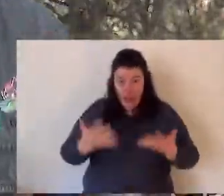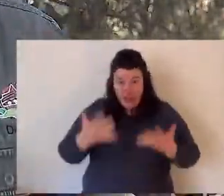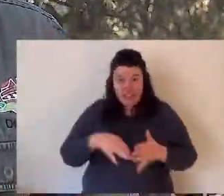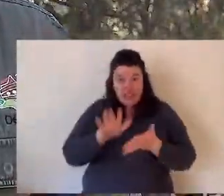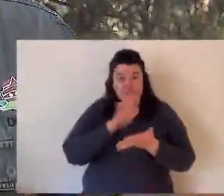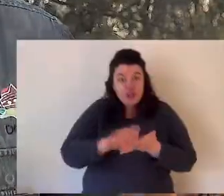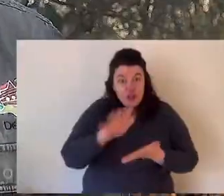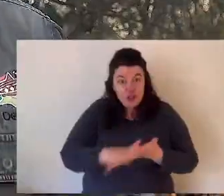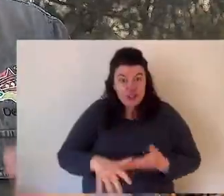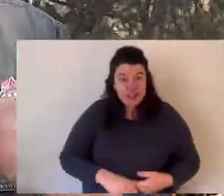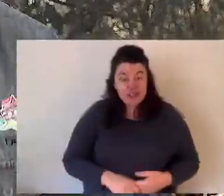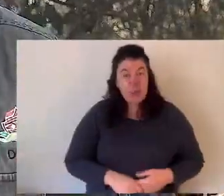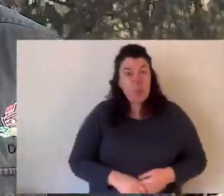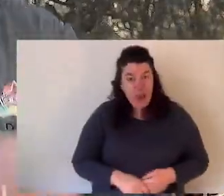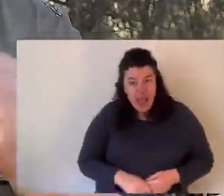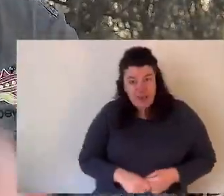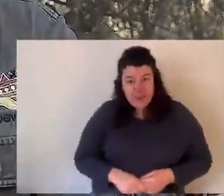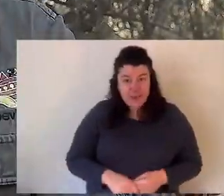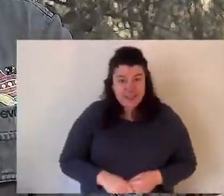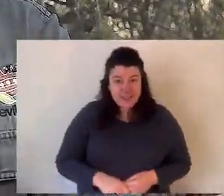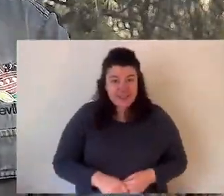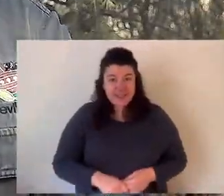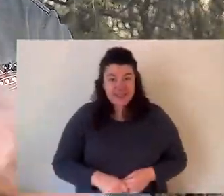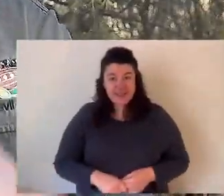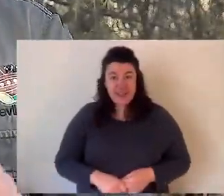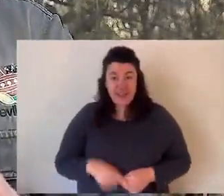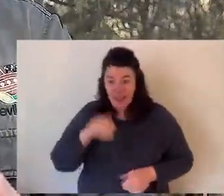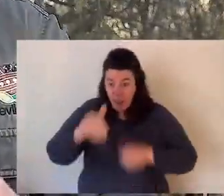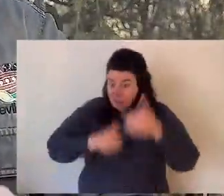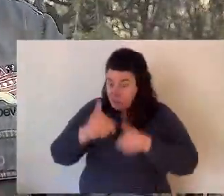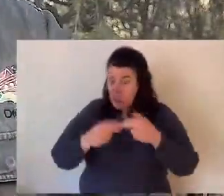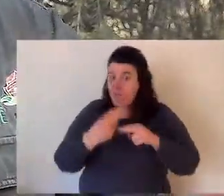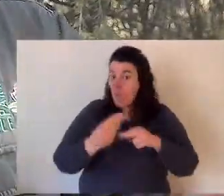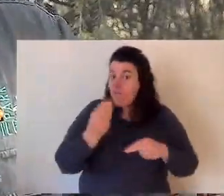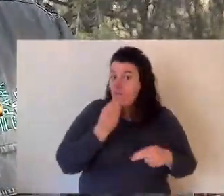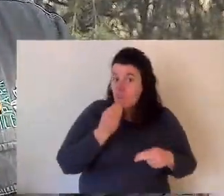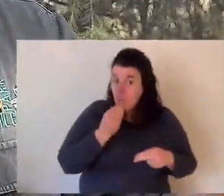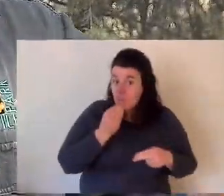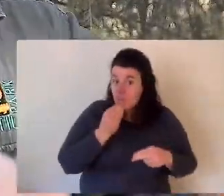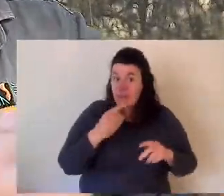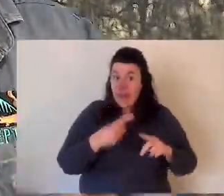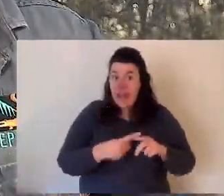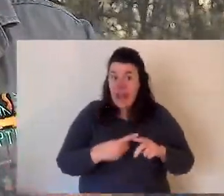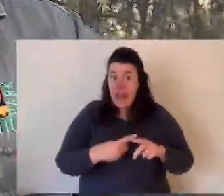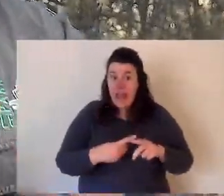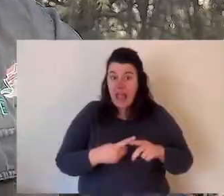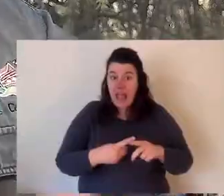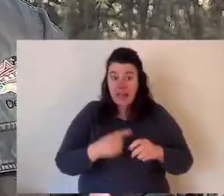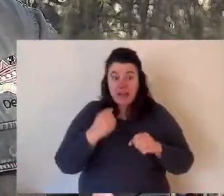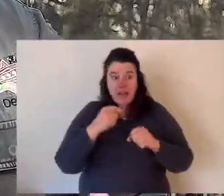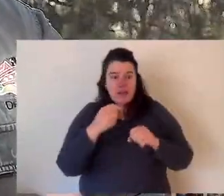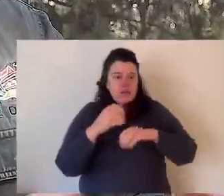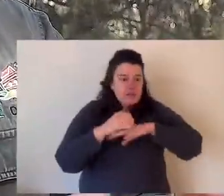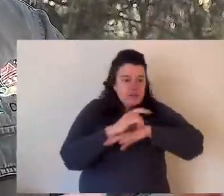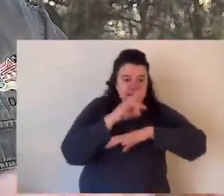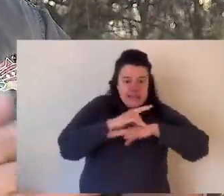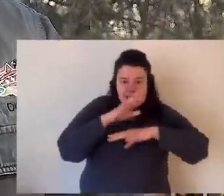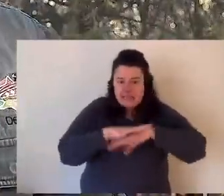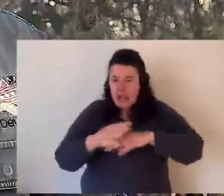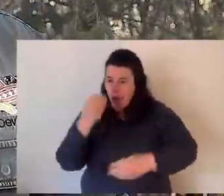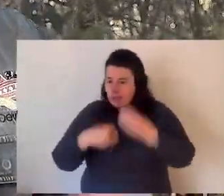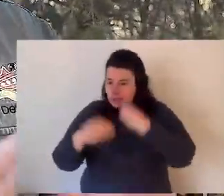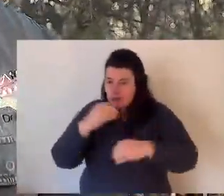elephant's worth of dirt each year? Now think about that. Not only are they searching for food and